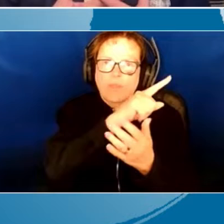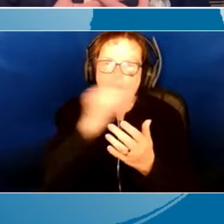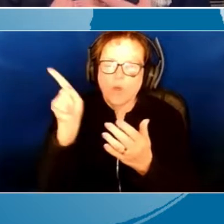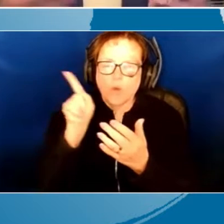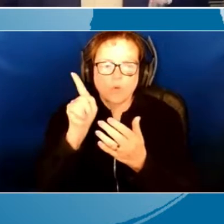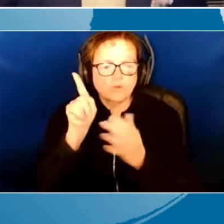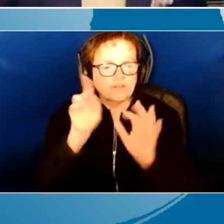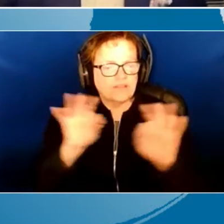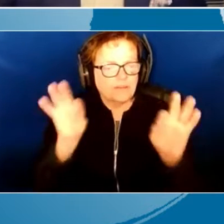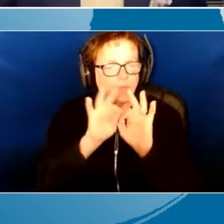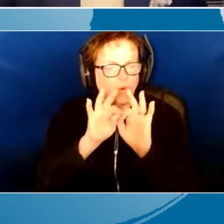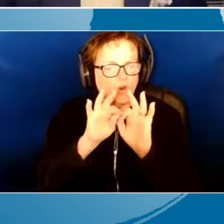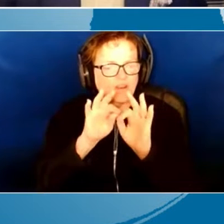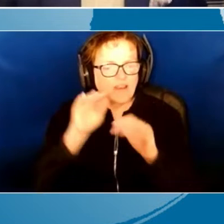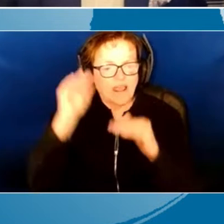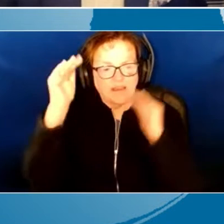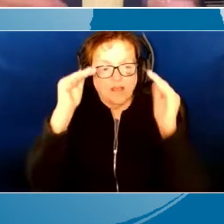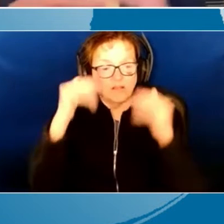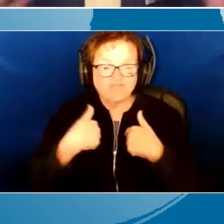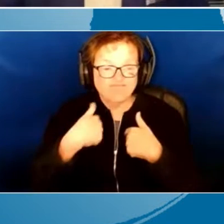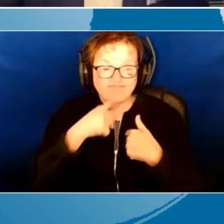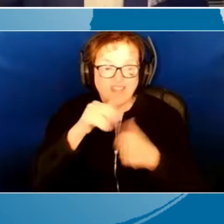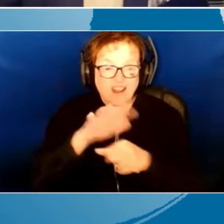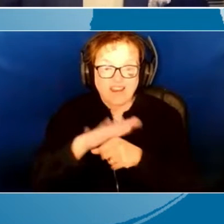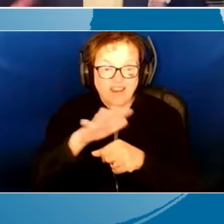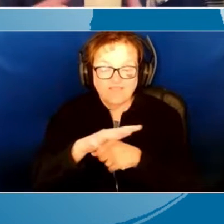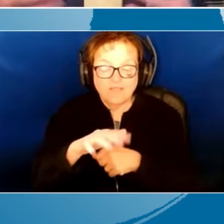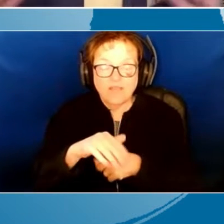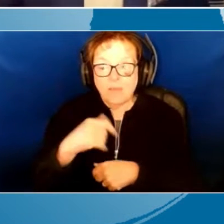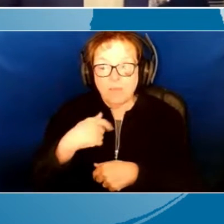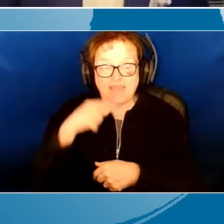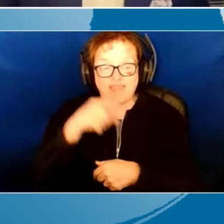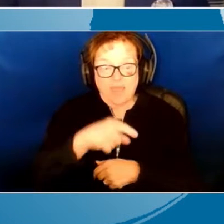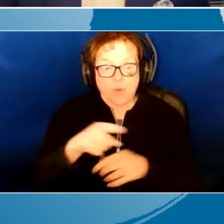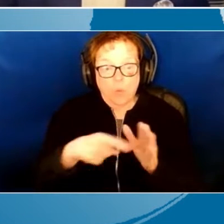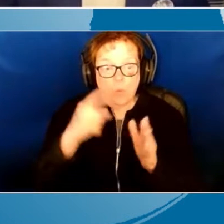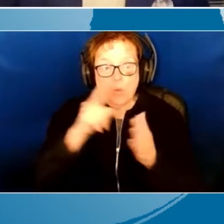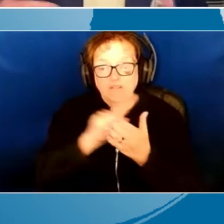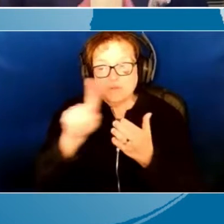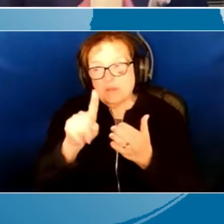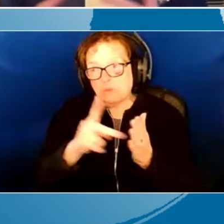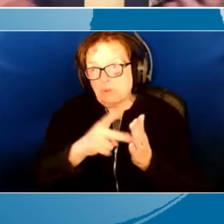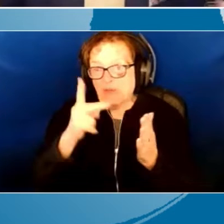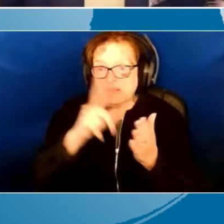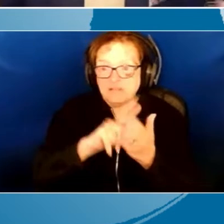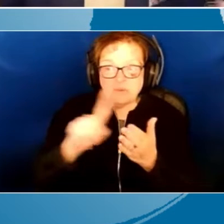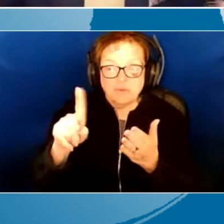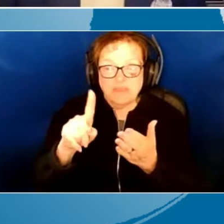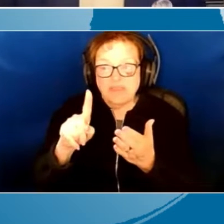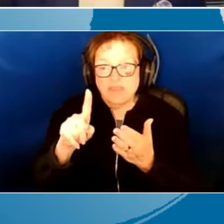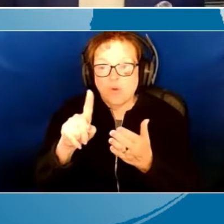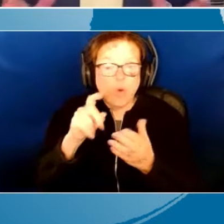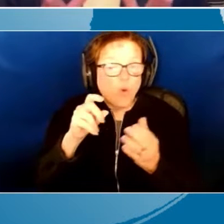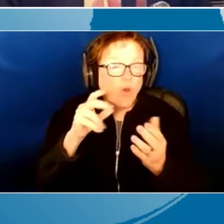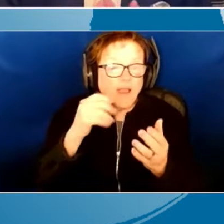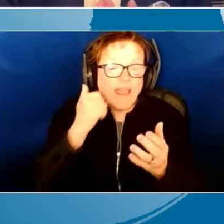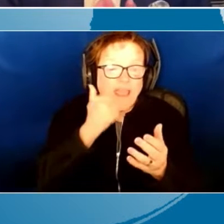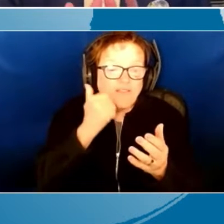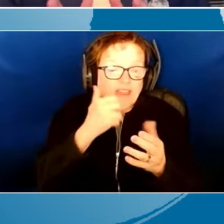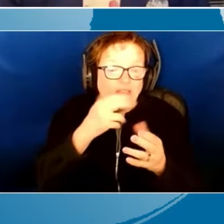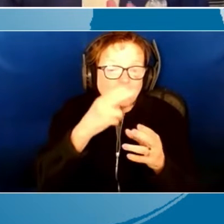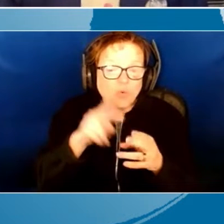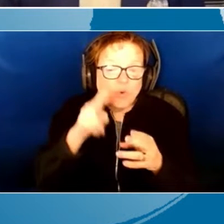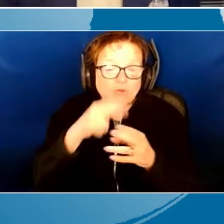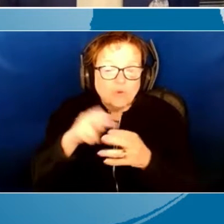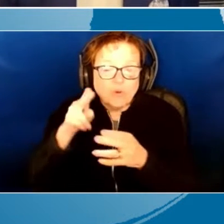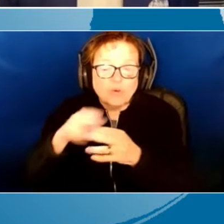I wasn't enough. Me being there one time a week, two times a week, even every day for a short period of time,